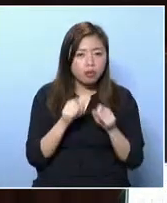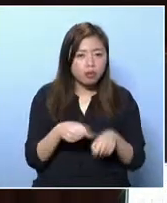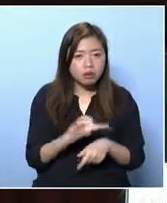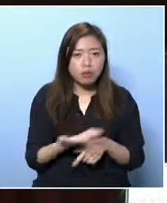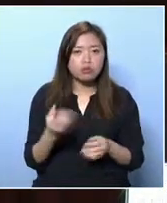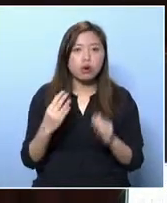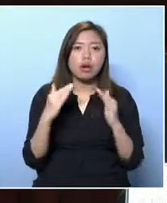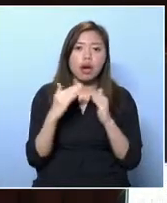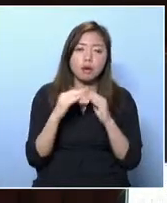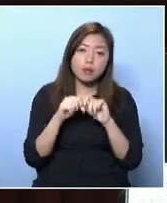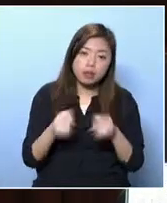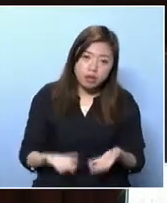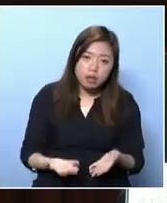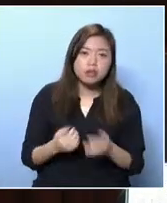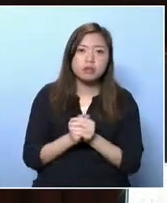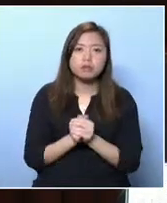problems with their dietary,